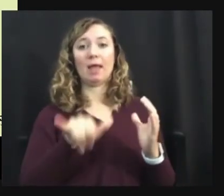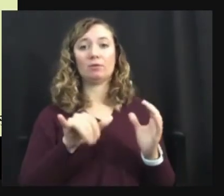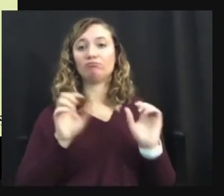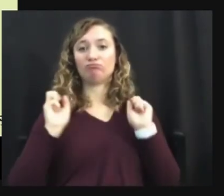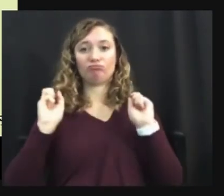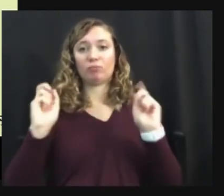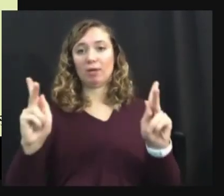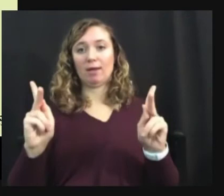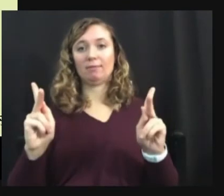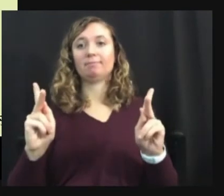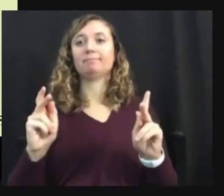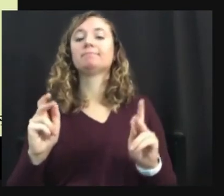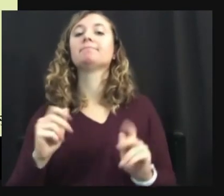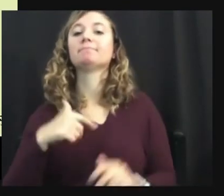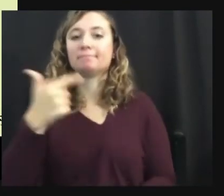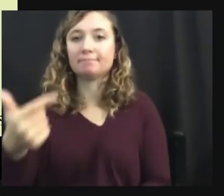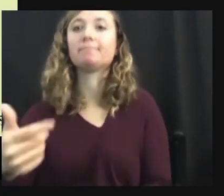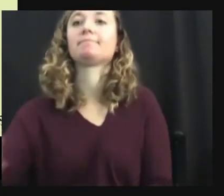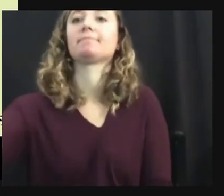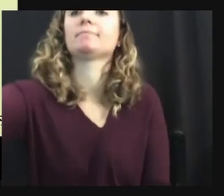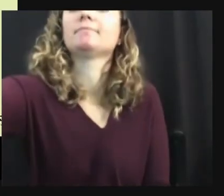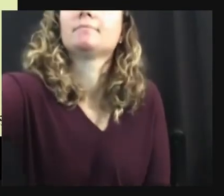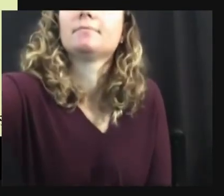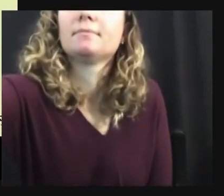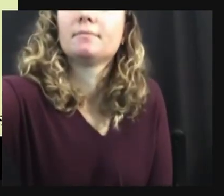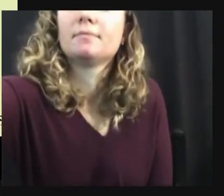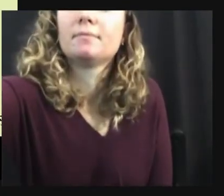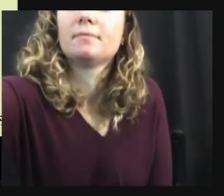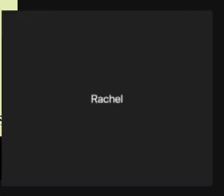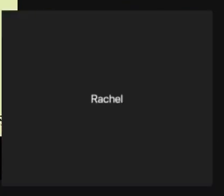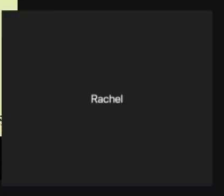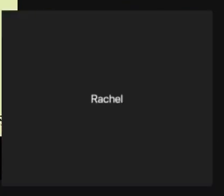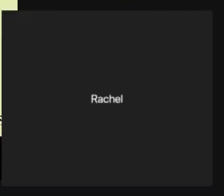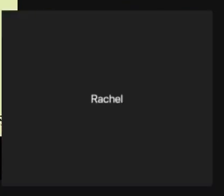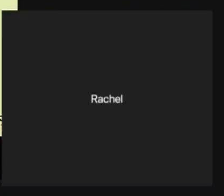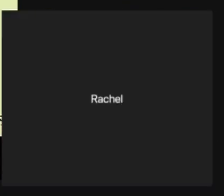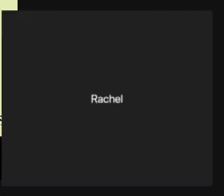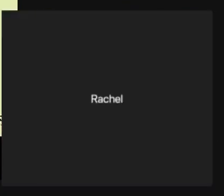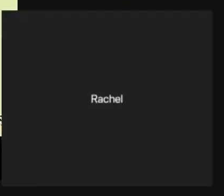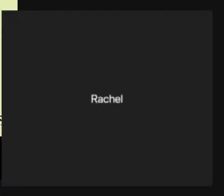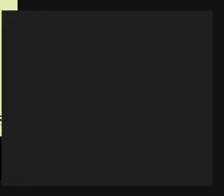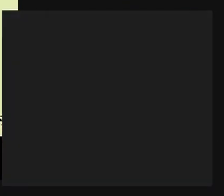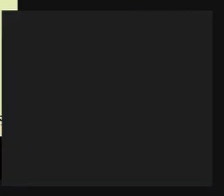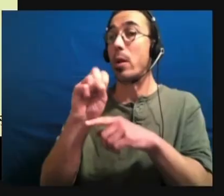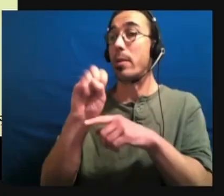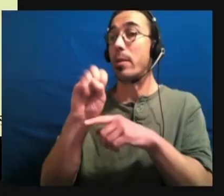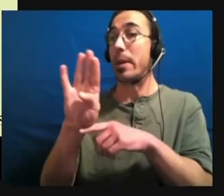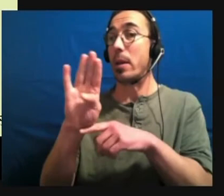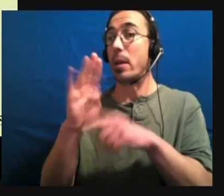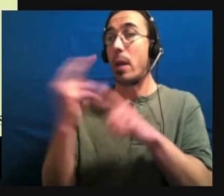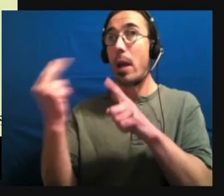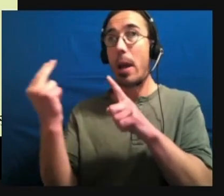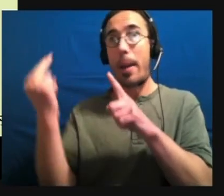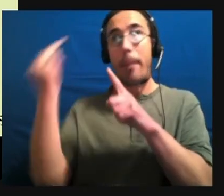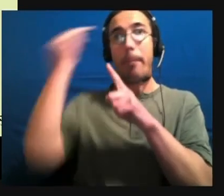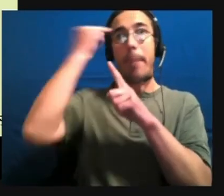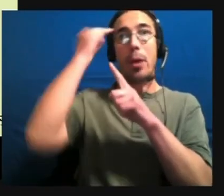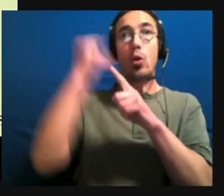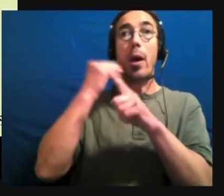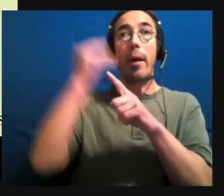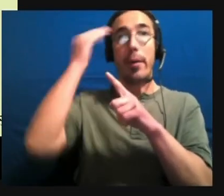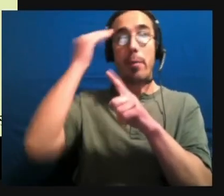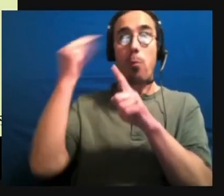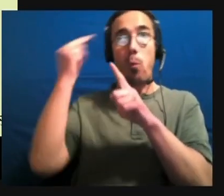because there's no way for me to plug in a USB into your head and like read out what's happening